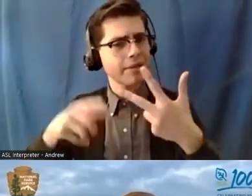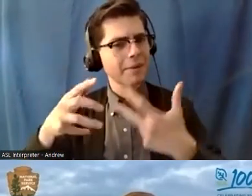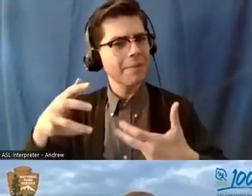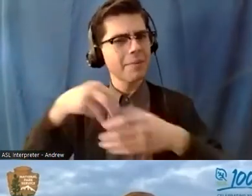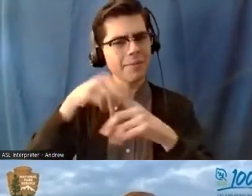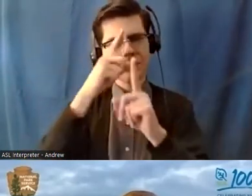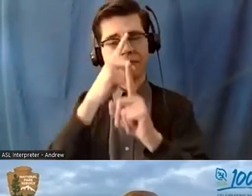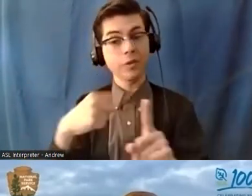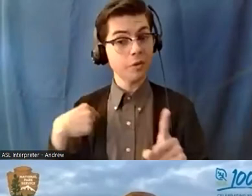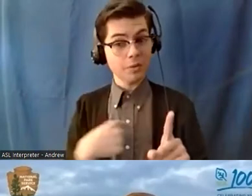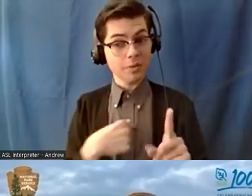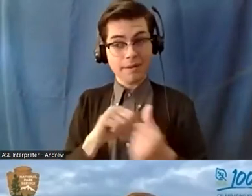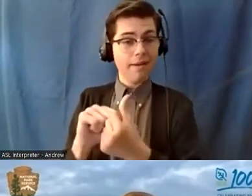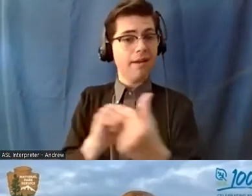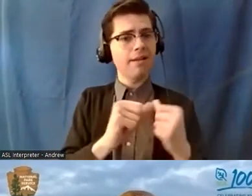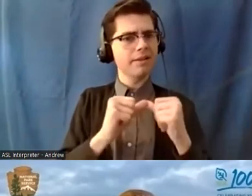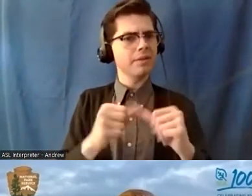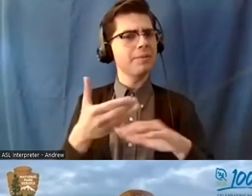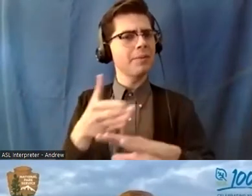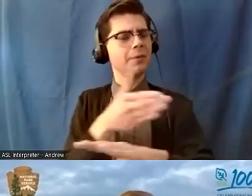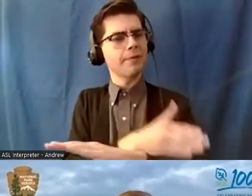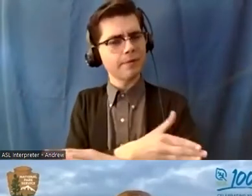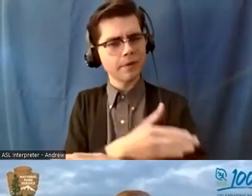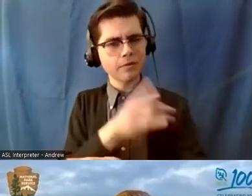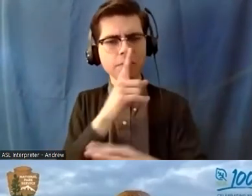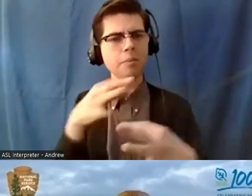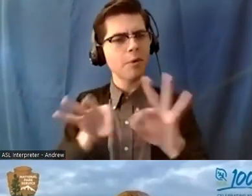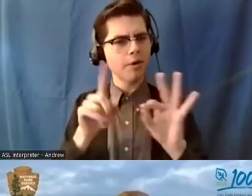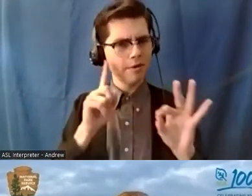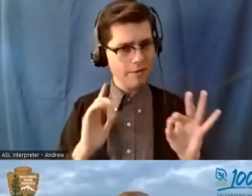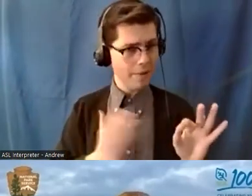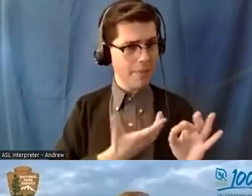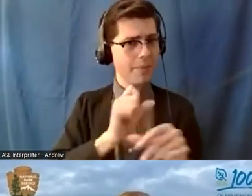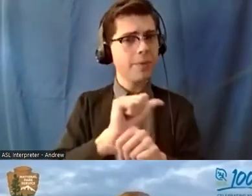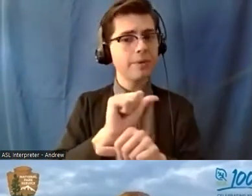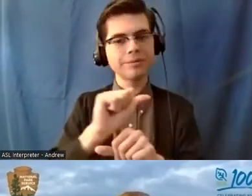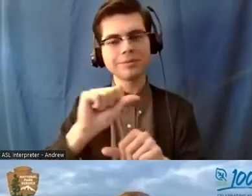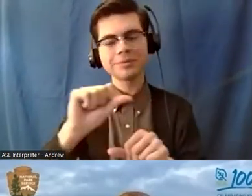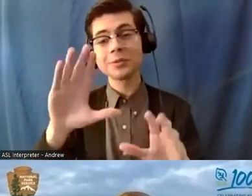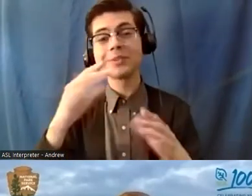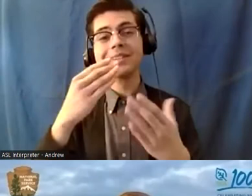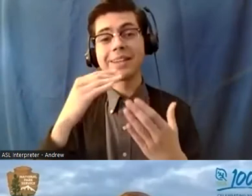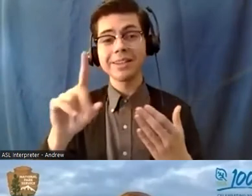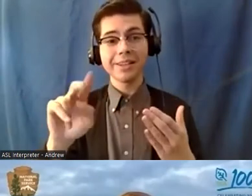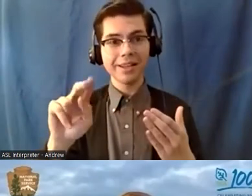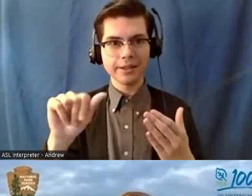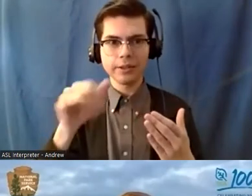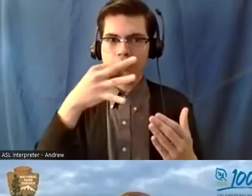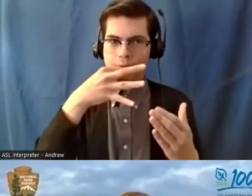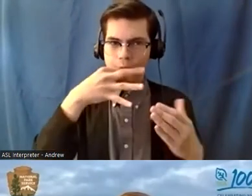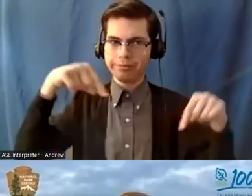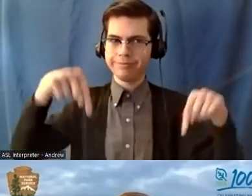and all critical to the work so thank you donna and we're closing out on the end of today's